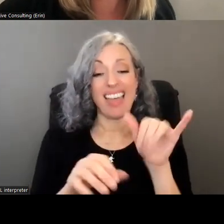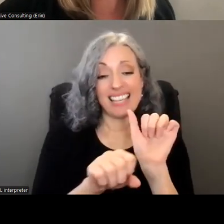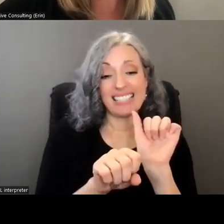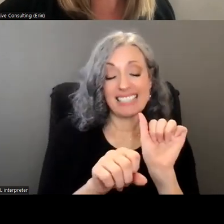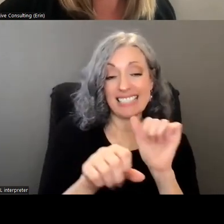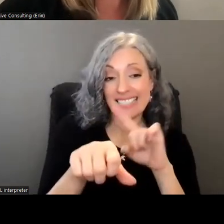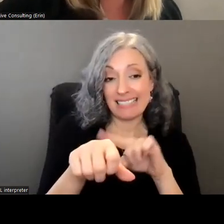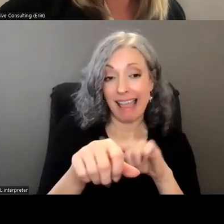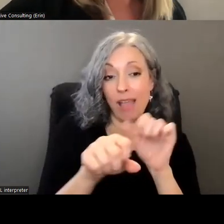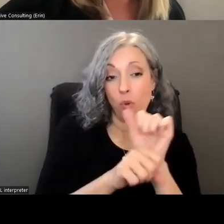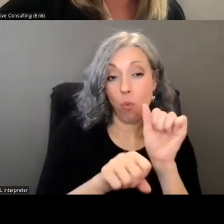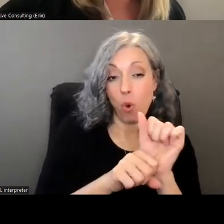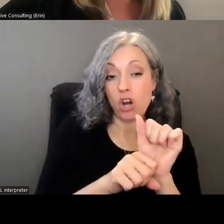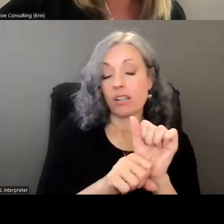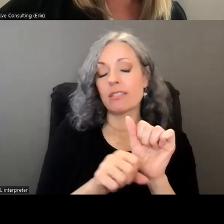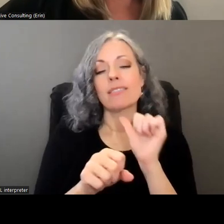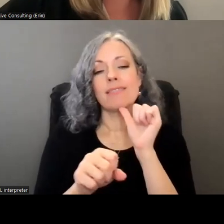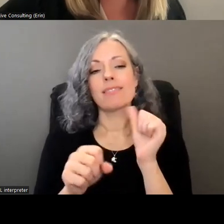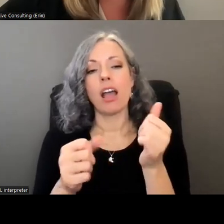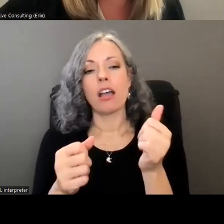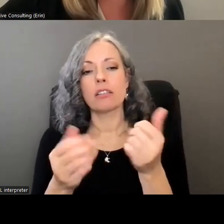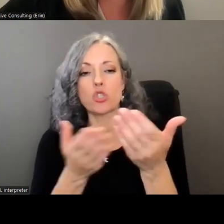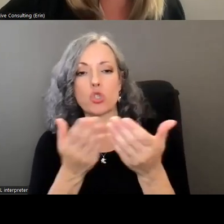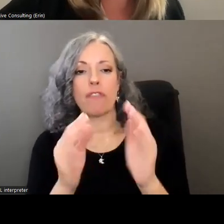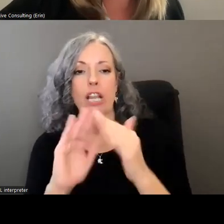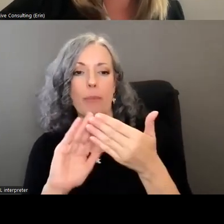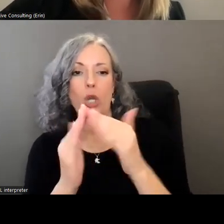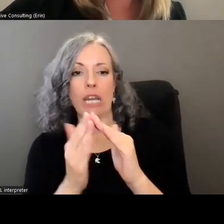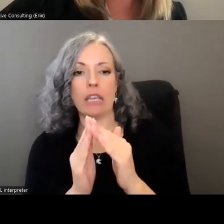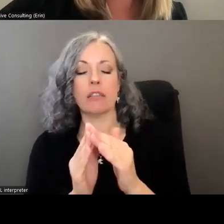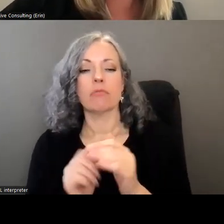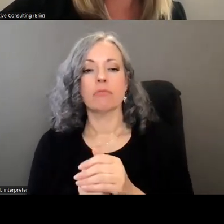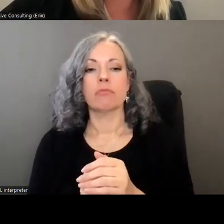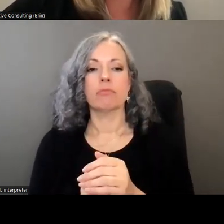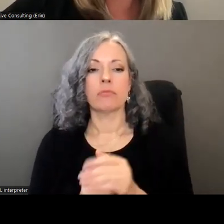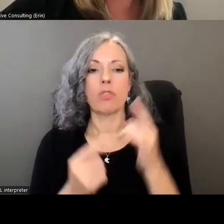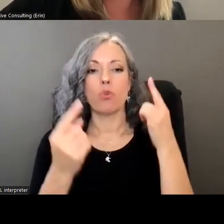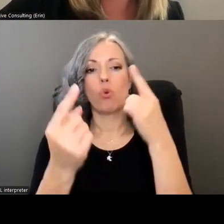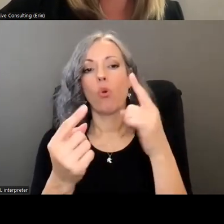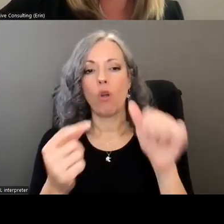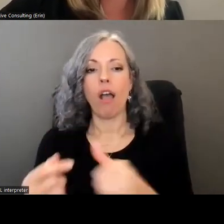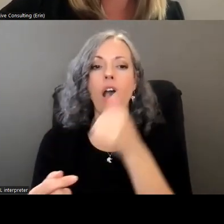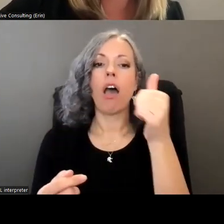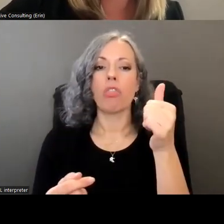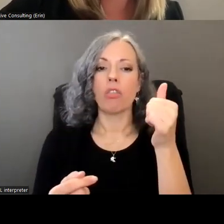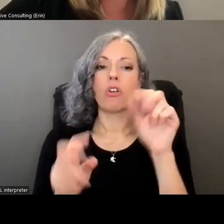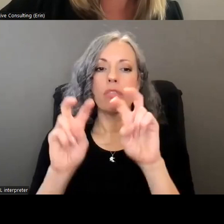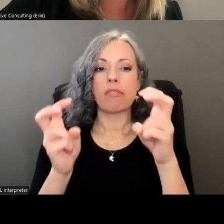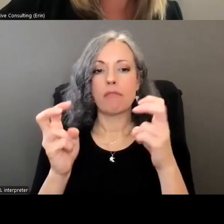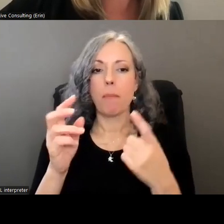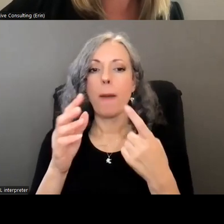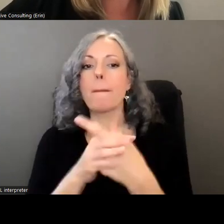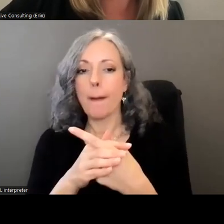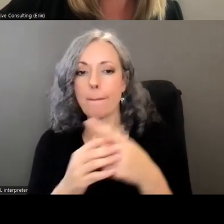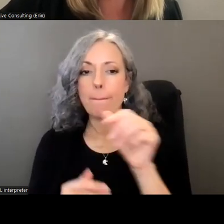community though mission driven and committed to their communities another theme that emerged is that many triple a's feel they are still